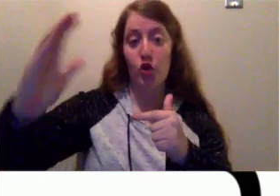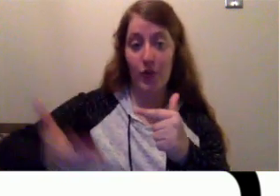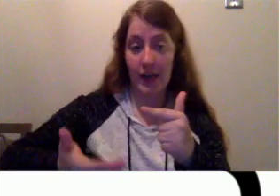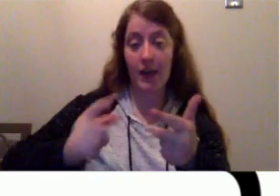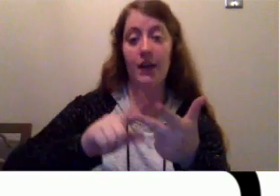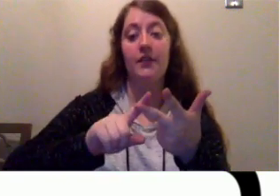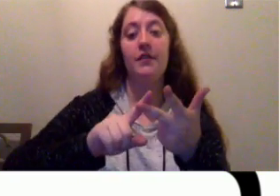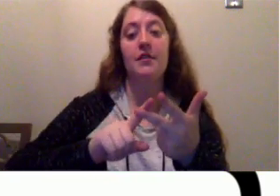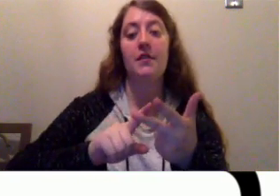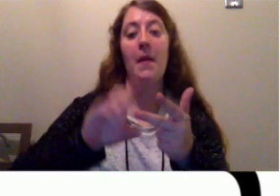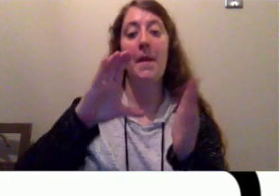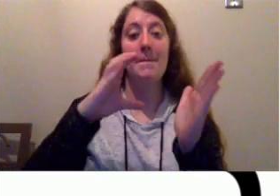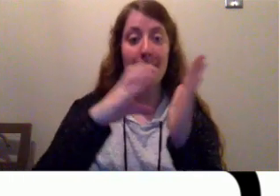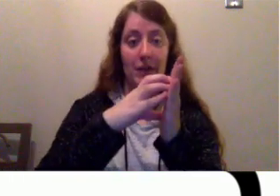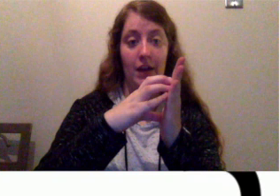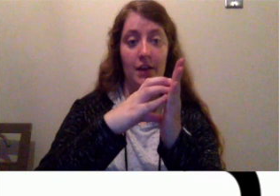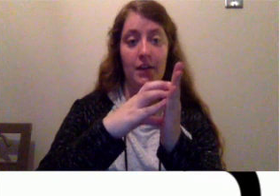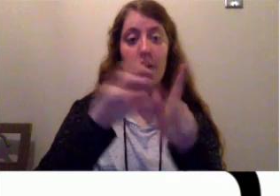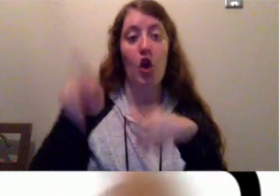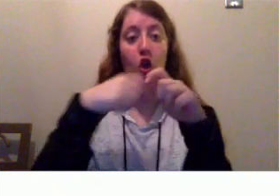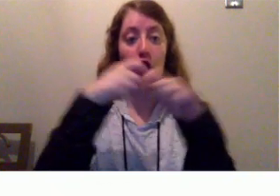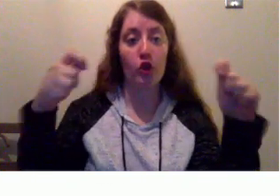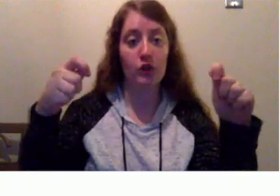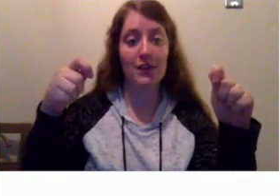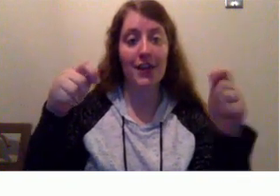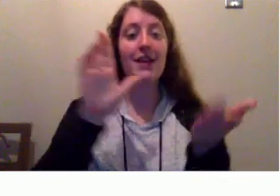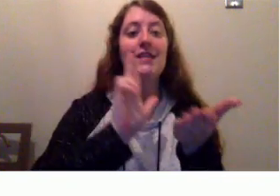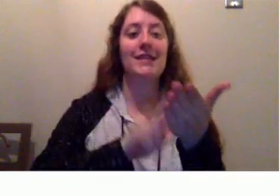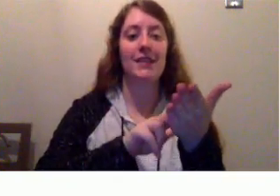body, closing, and signature.